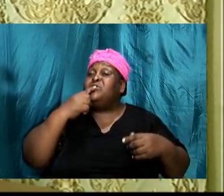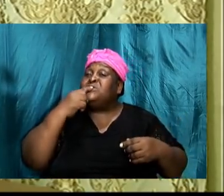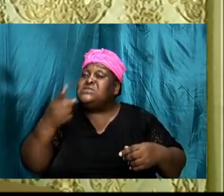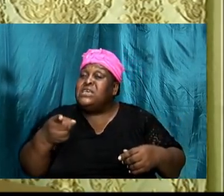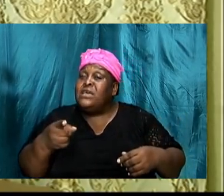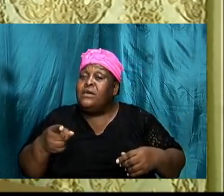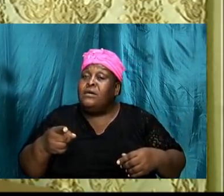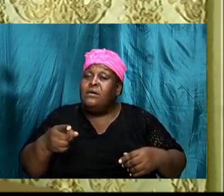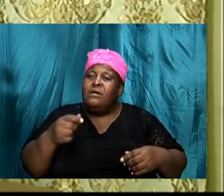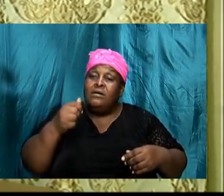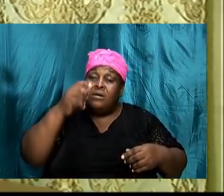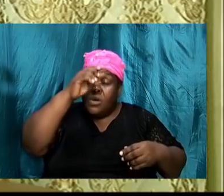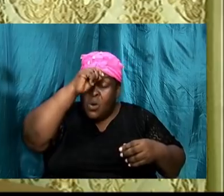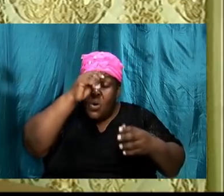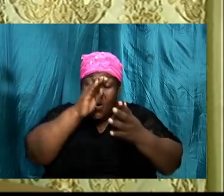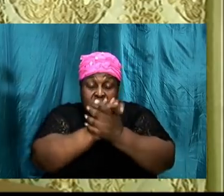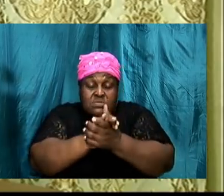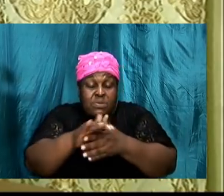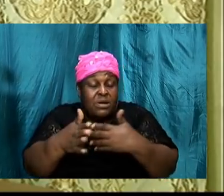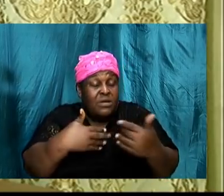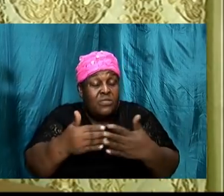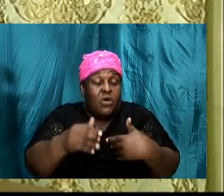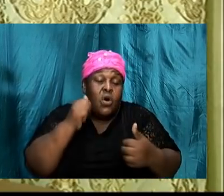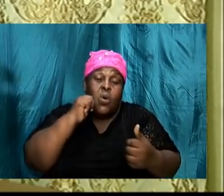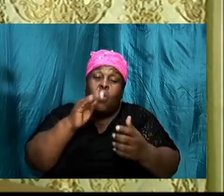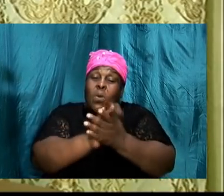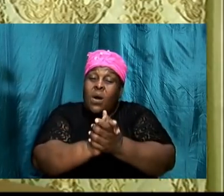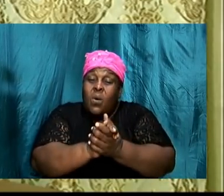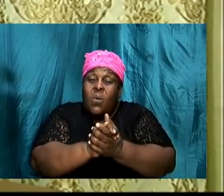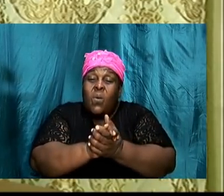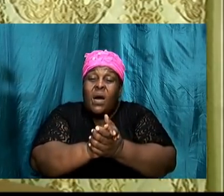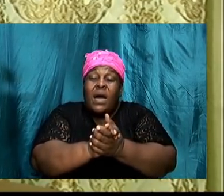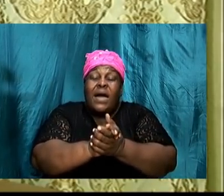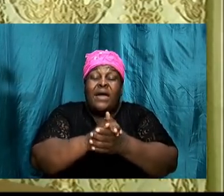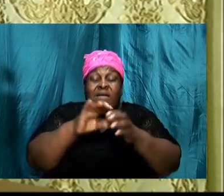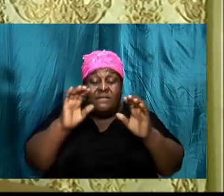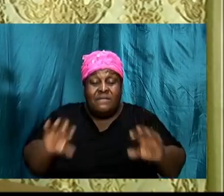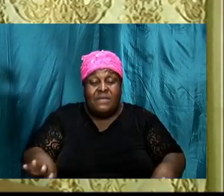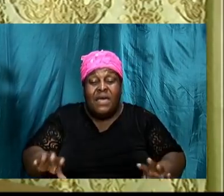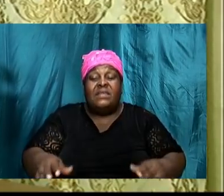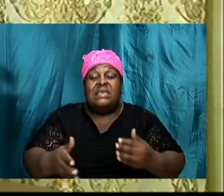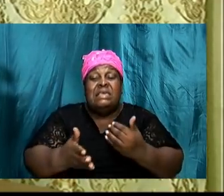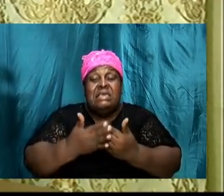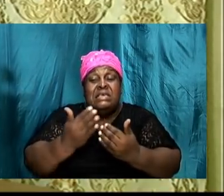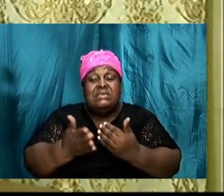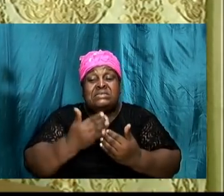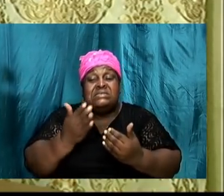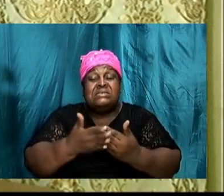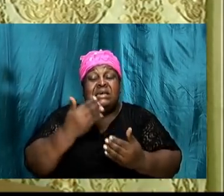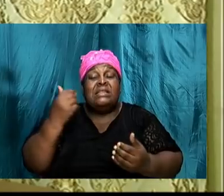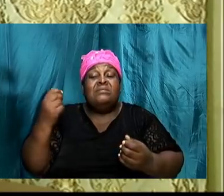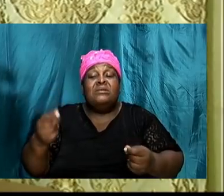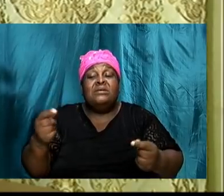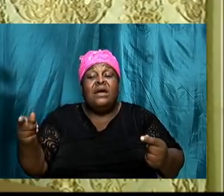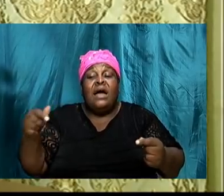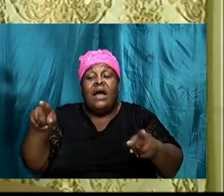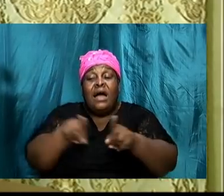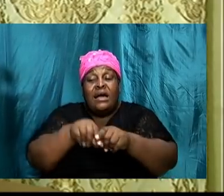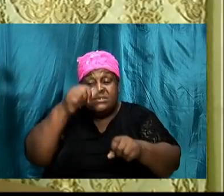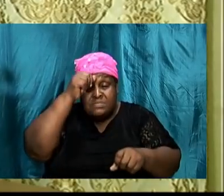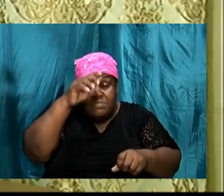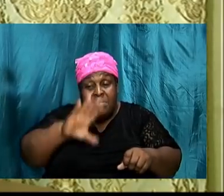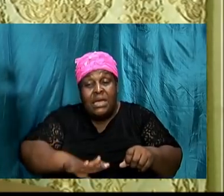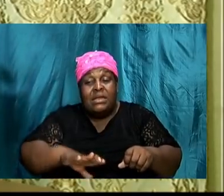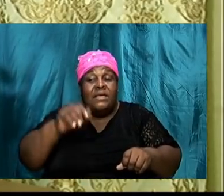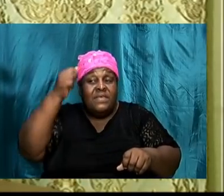husbands, though our wives can be very persuasive at times, hallelujah, as men, as the